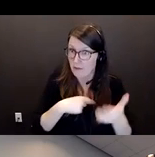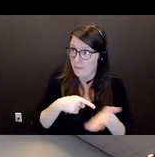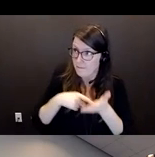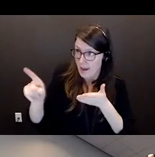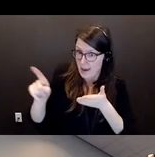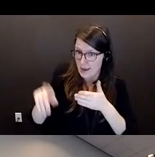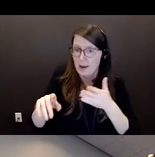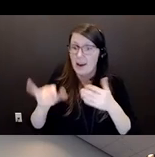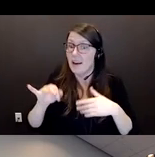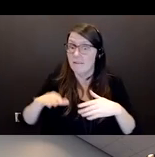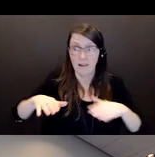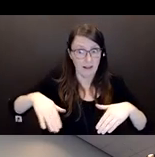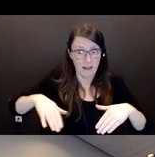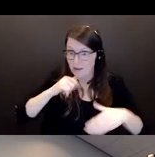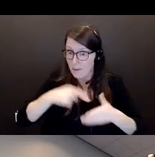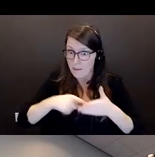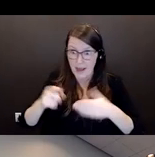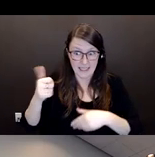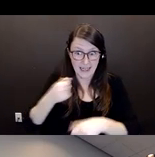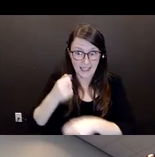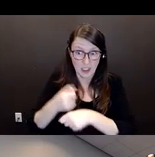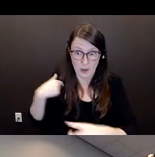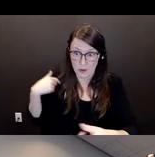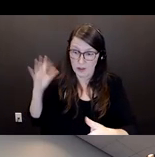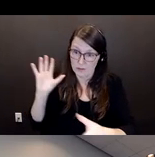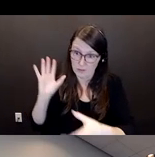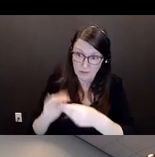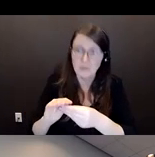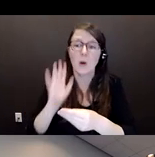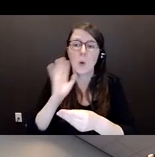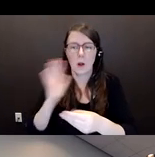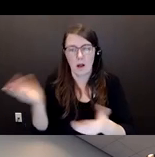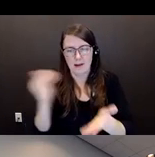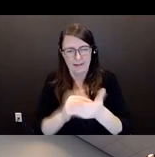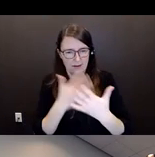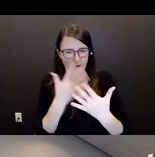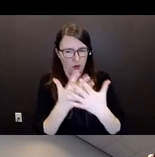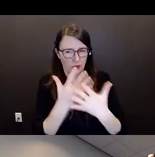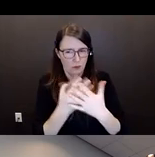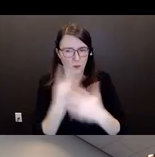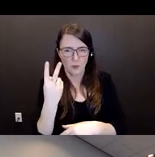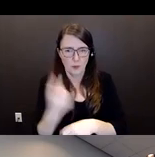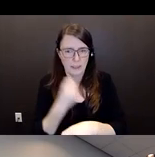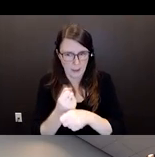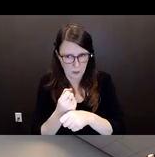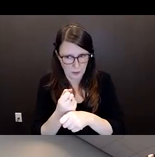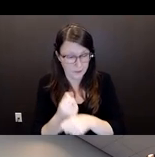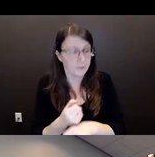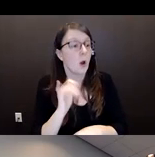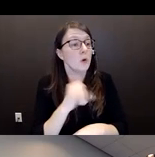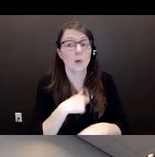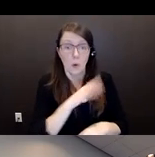years, he will have to go back to jail for a period of two years. Budimorovic also seized a house,